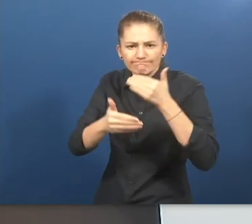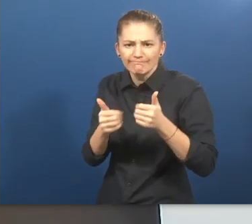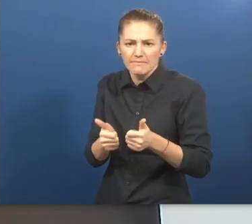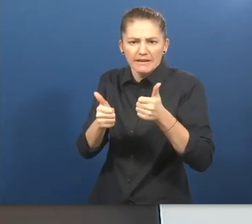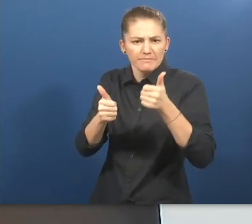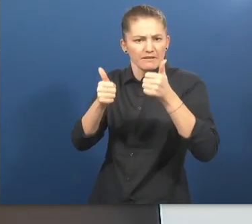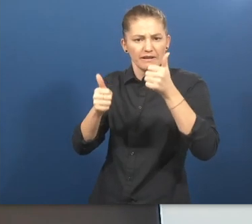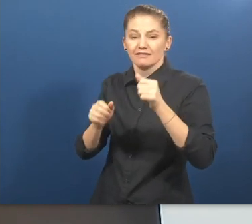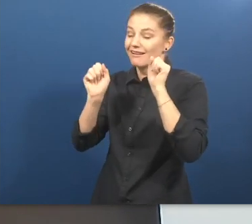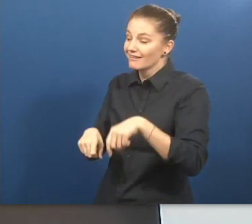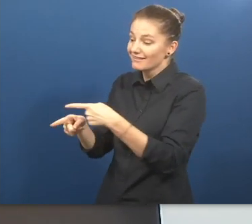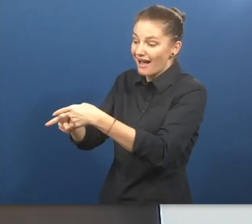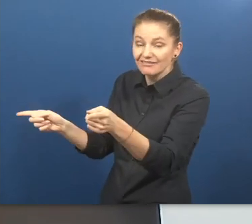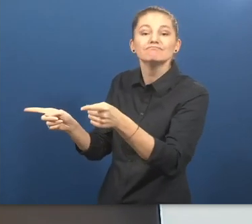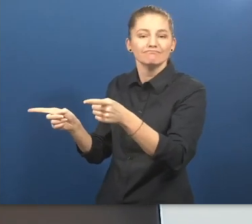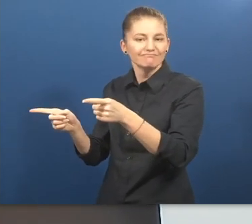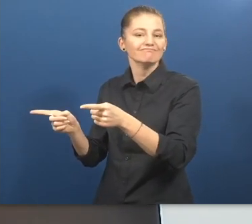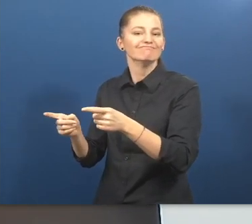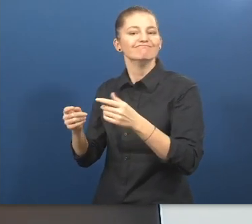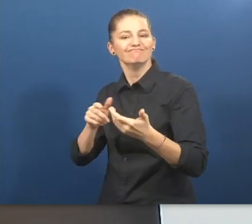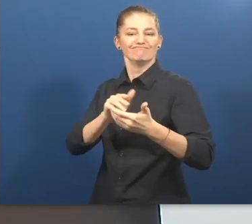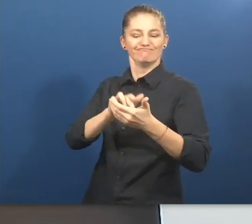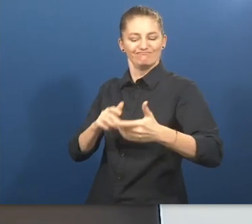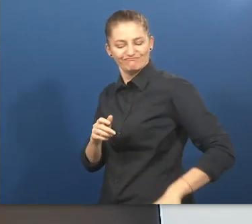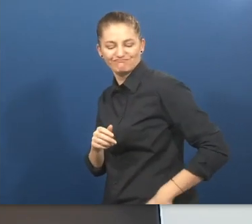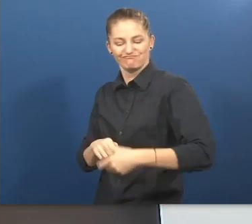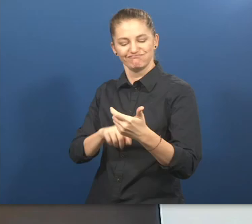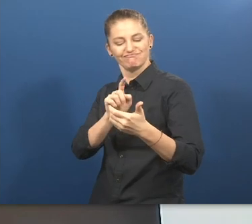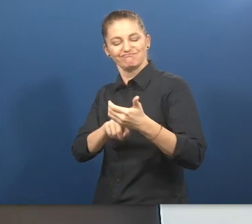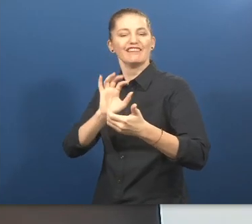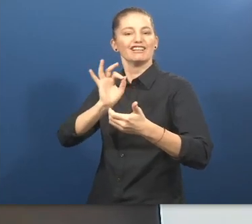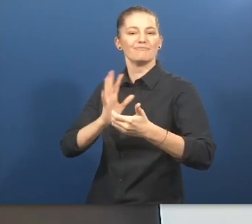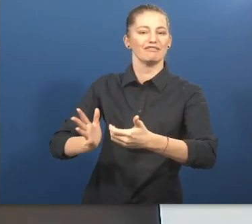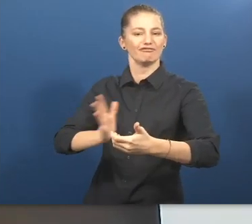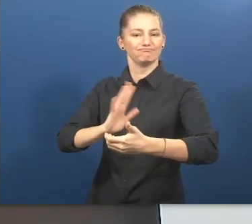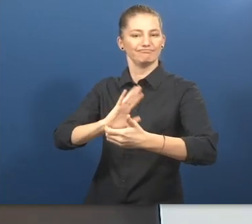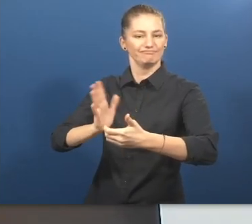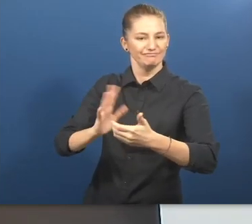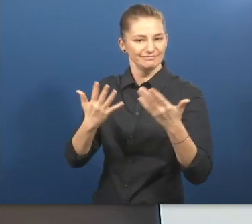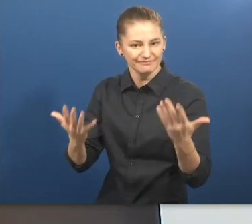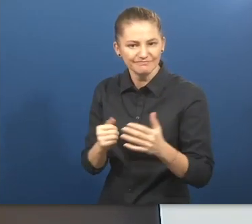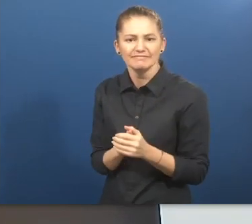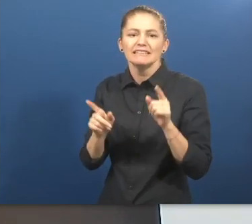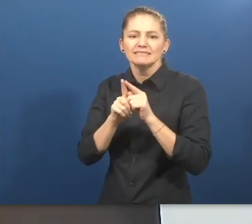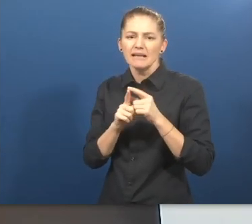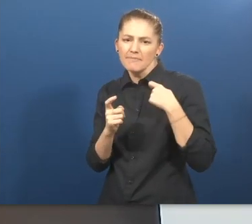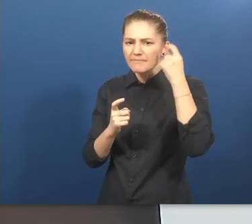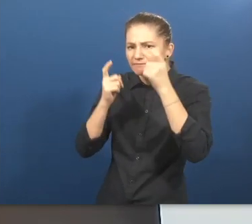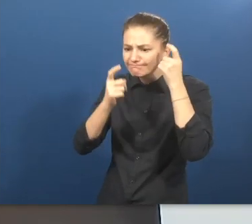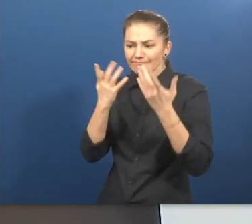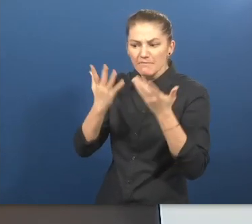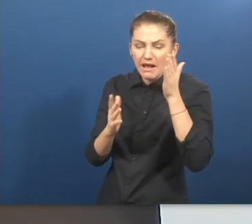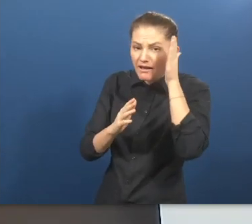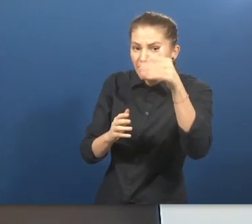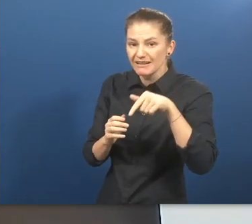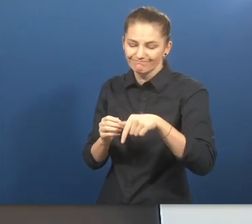in their pockets, their smartphones. We are also considering the work to be done about how to incorporate artificial intelligence